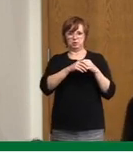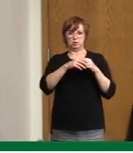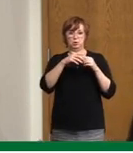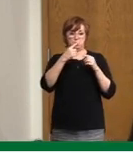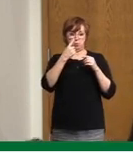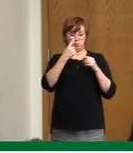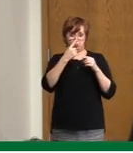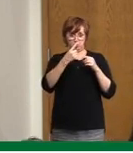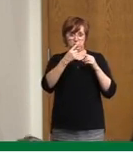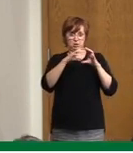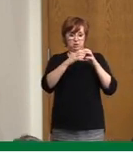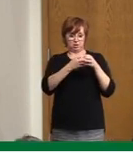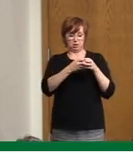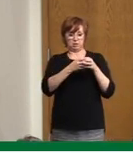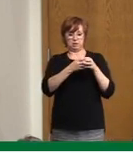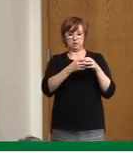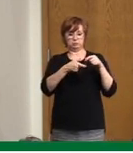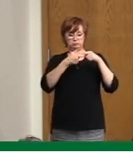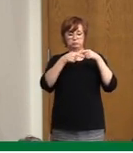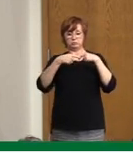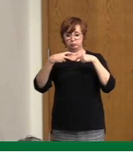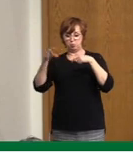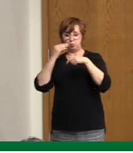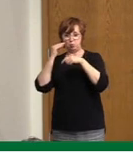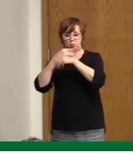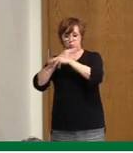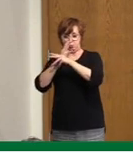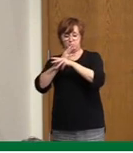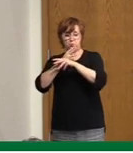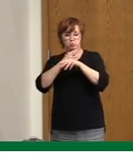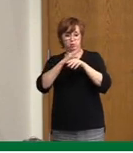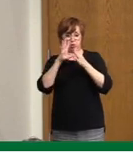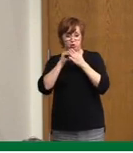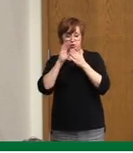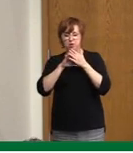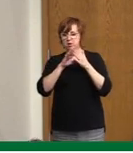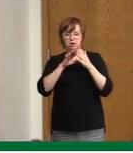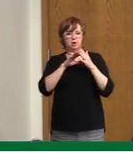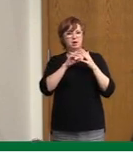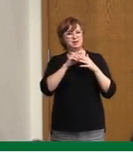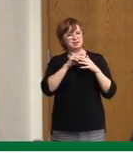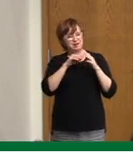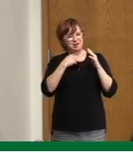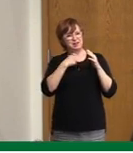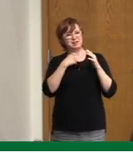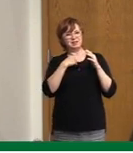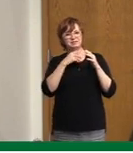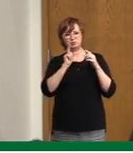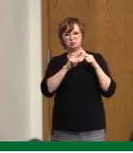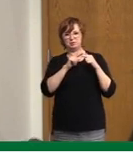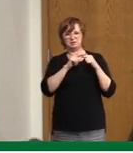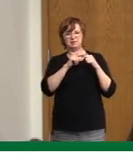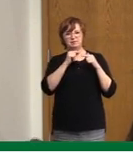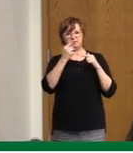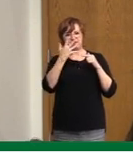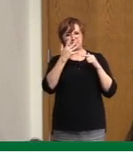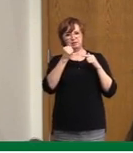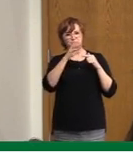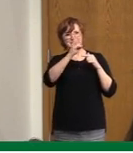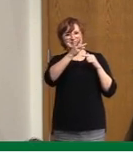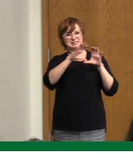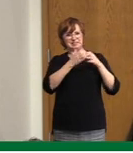online. Not a high-risk situation. We've not seen large outbreaks, and then there were a few situations where two or three teams or curling teams